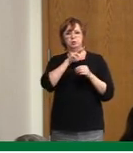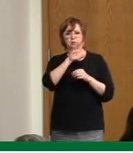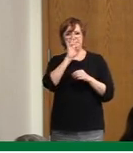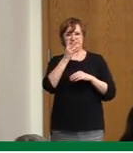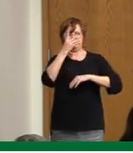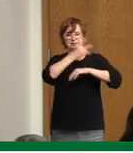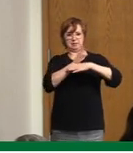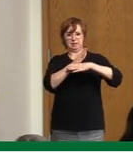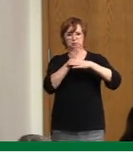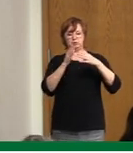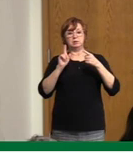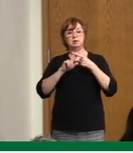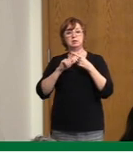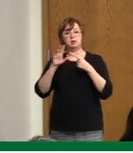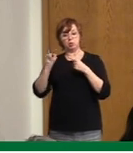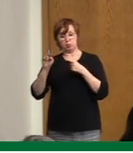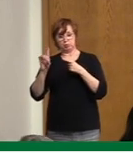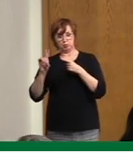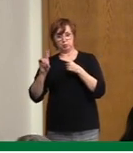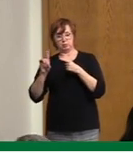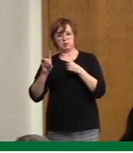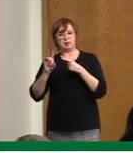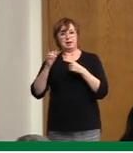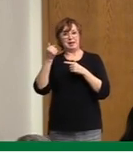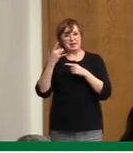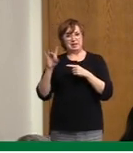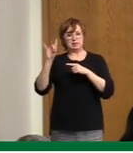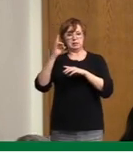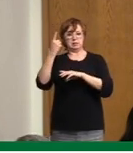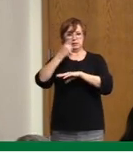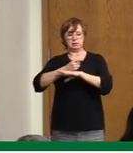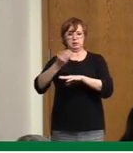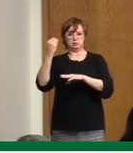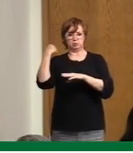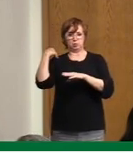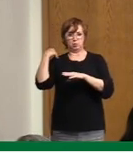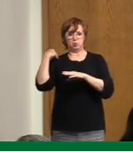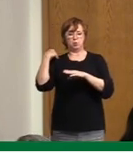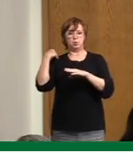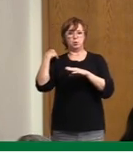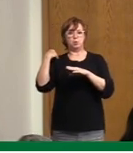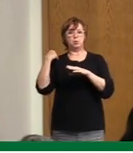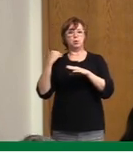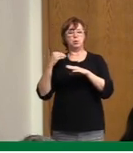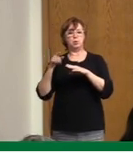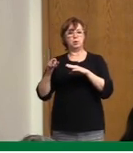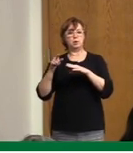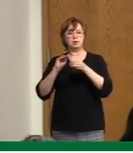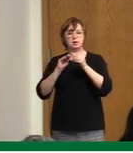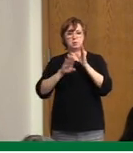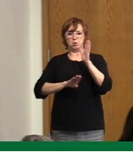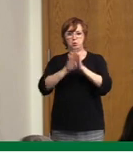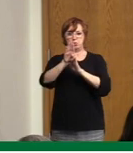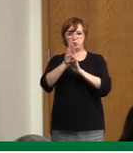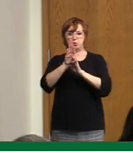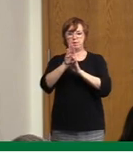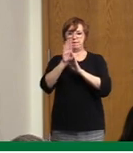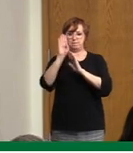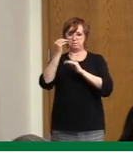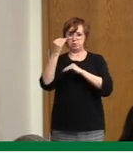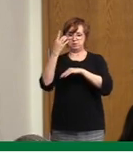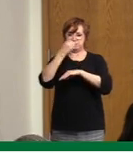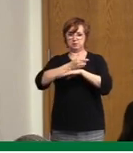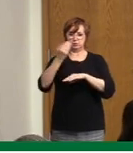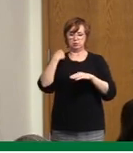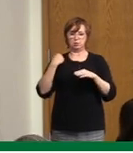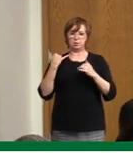peaked on November 14, 18 days ago and has since cut their cases by half from over 1